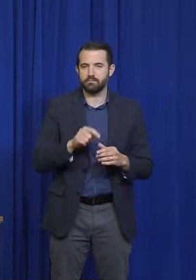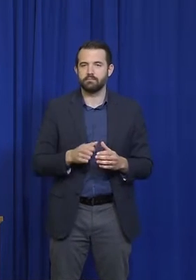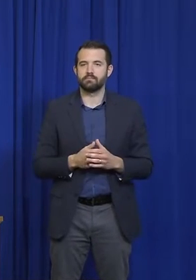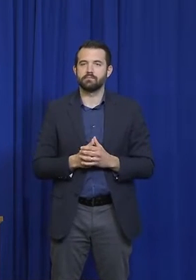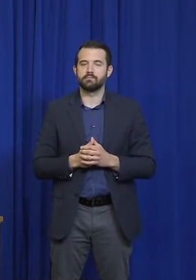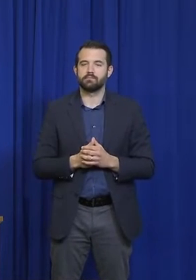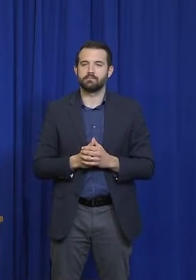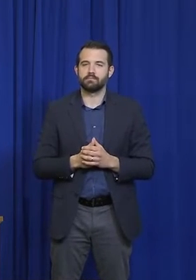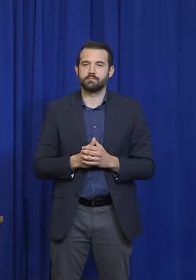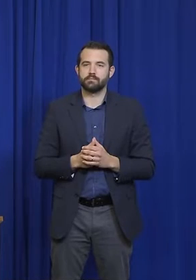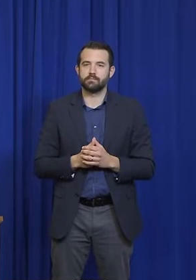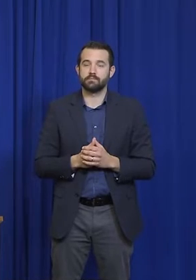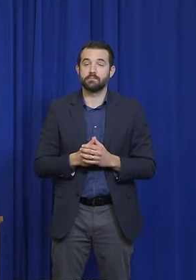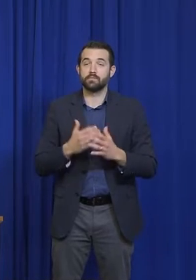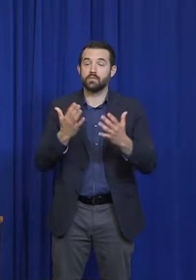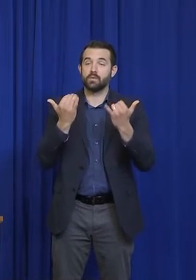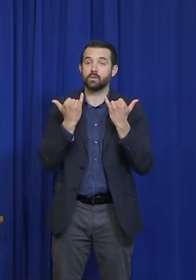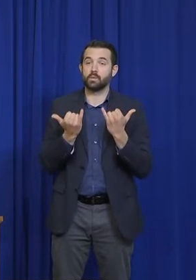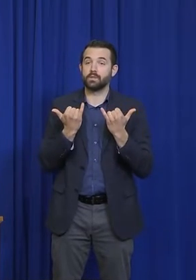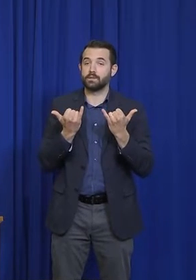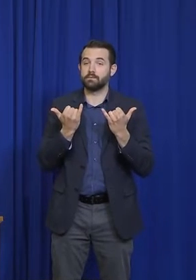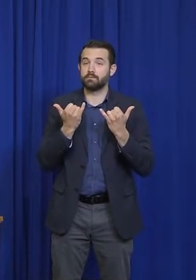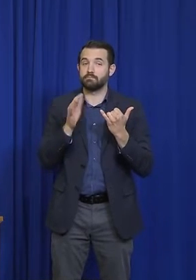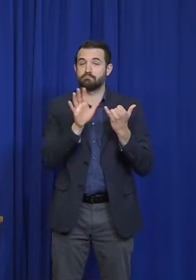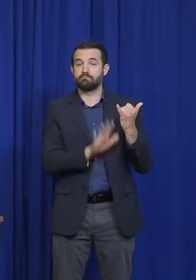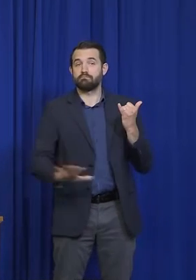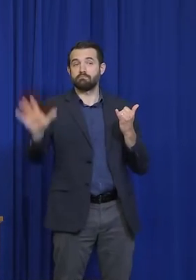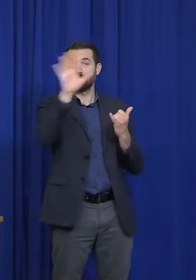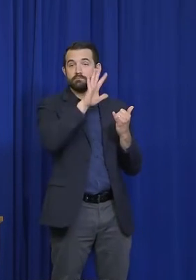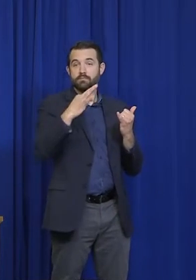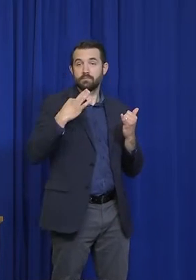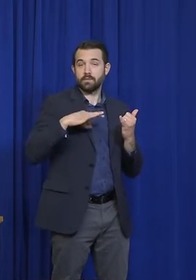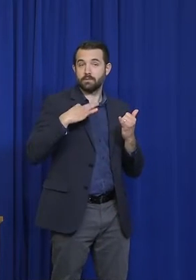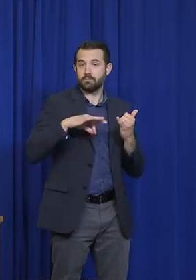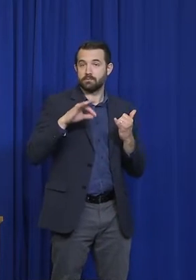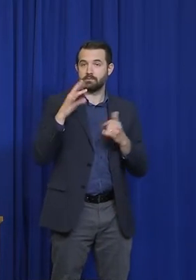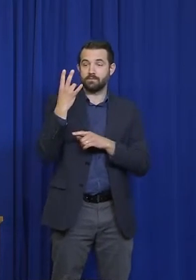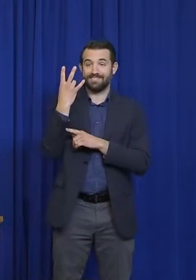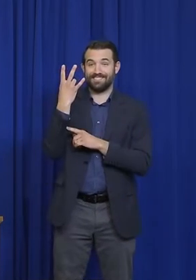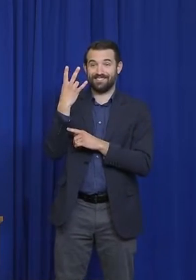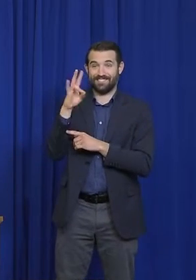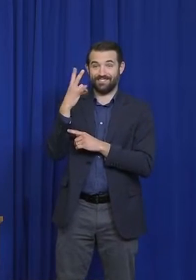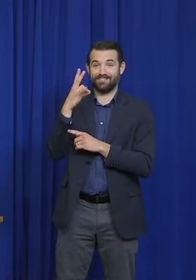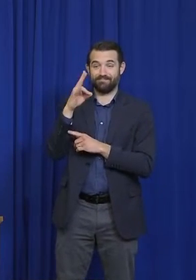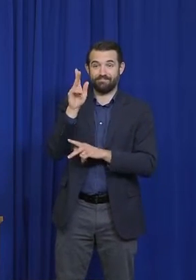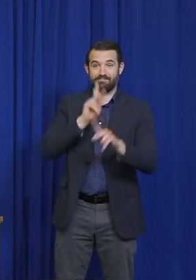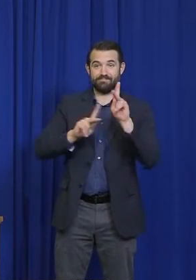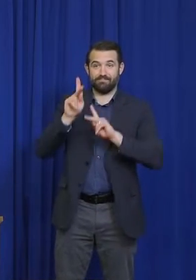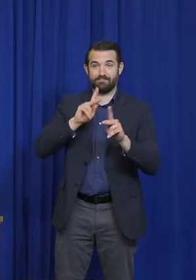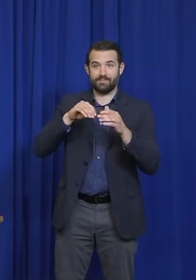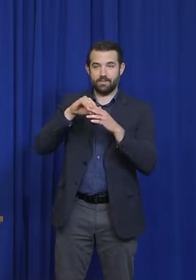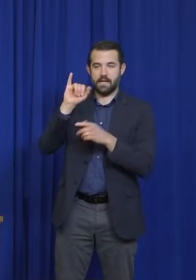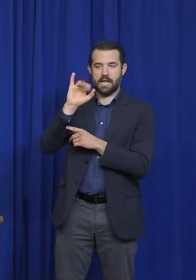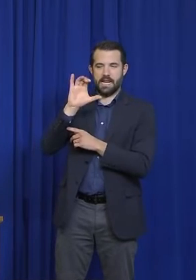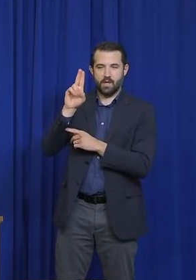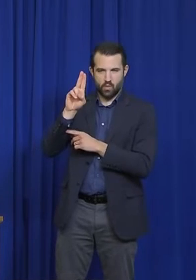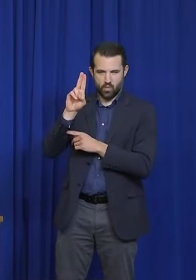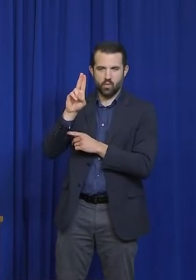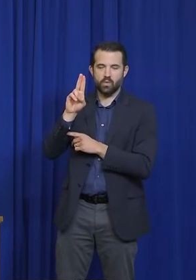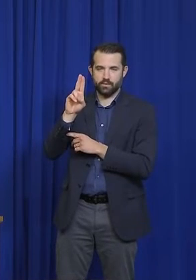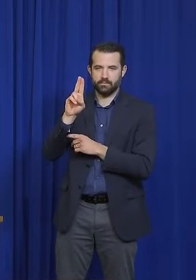there are 17 individuals across the state who are hospitalized in intensive care units with COVID-19